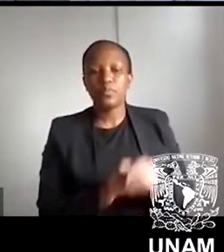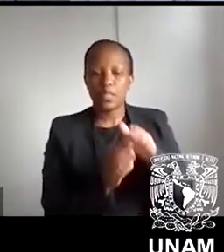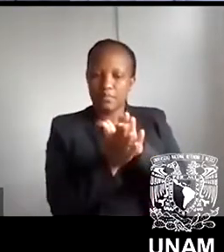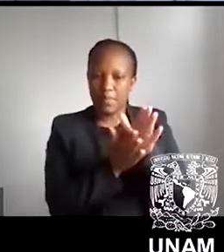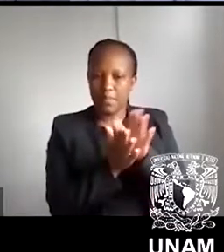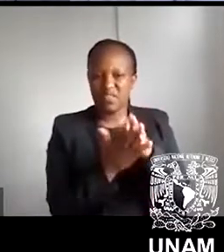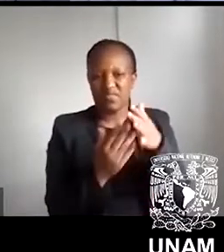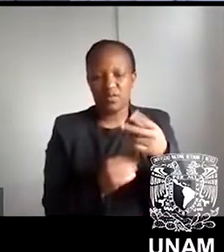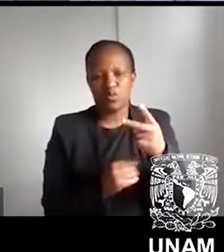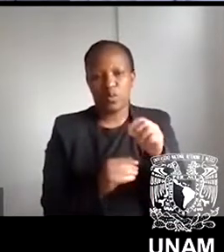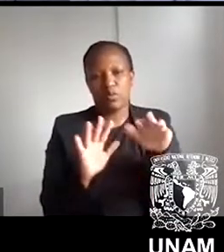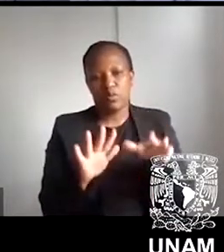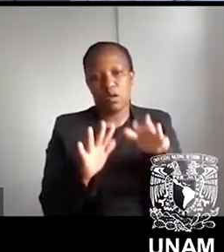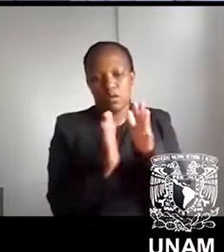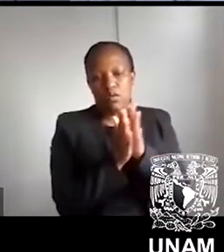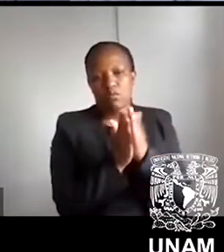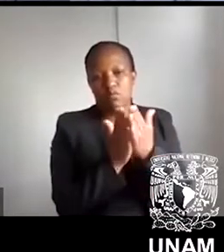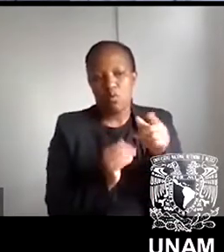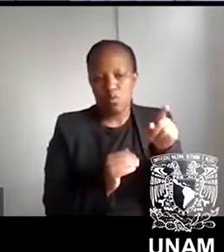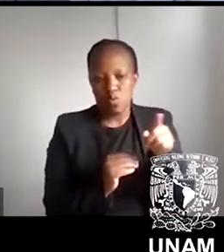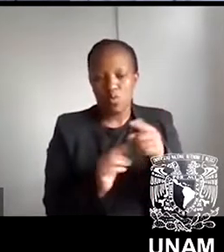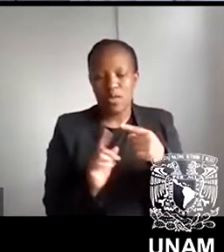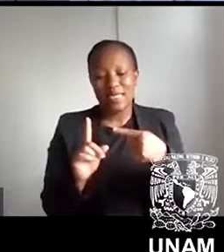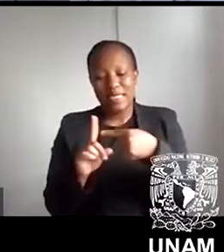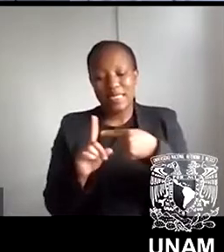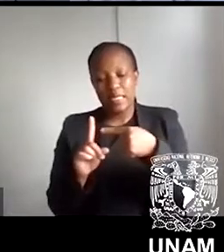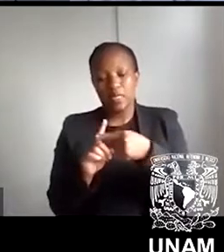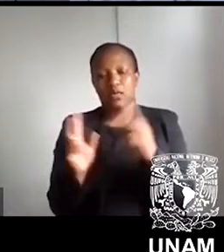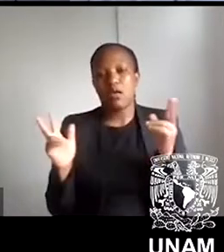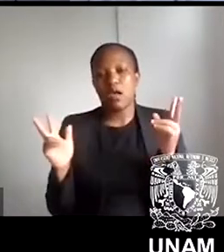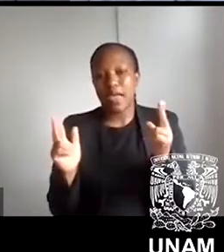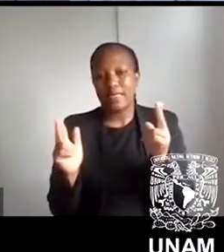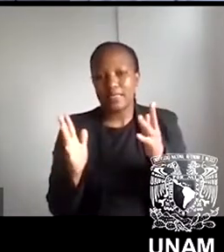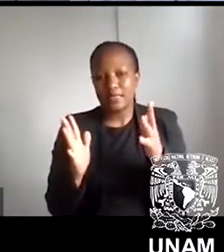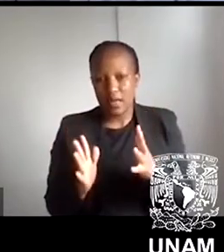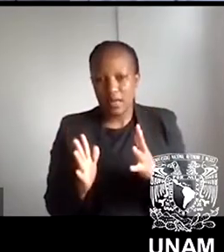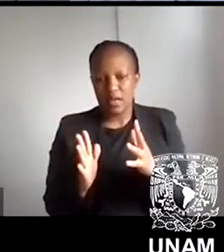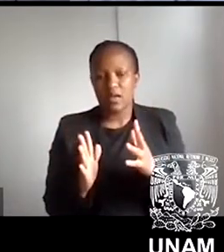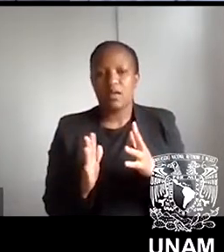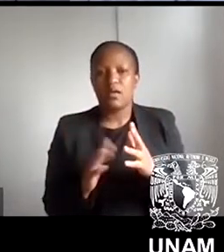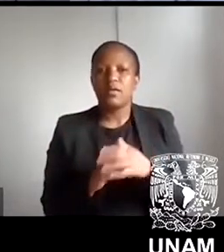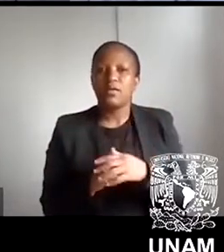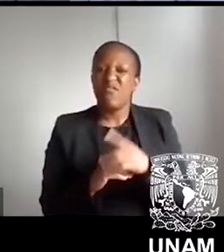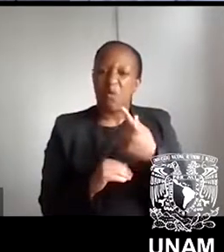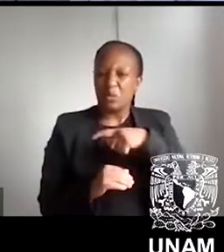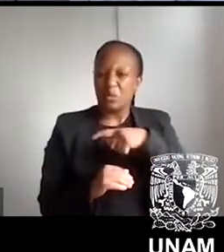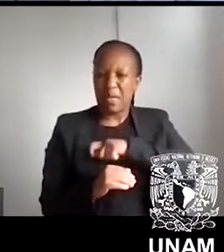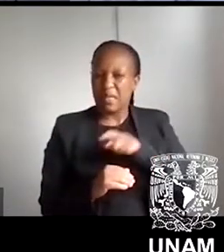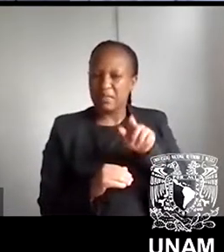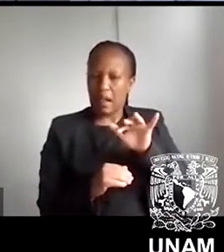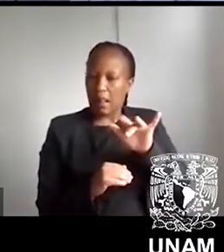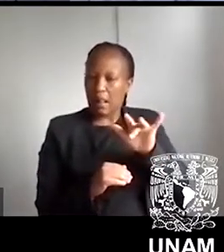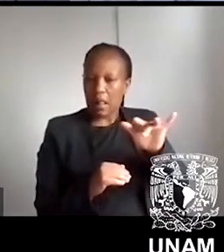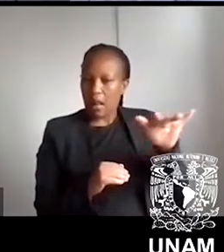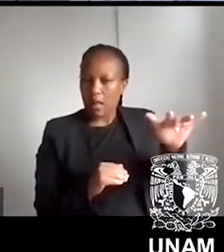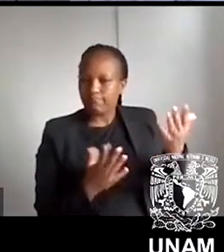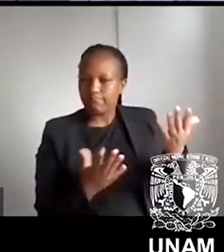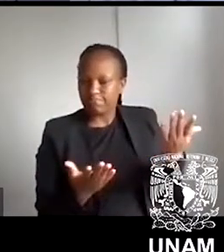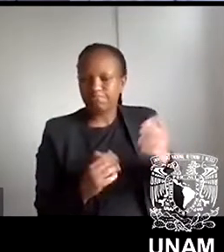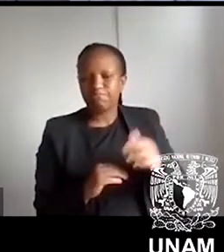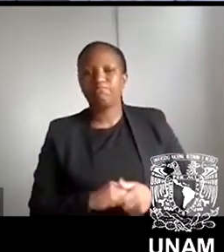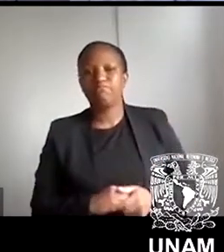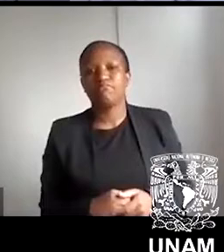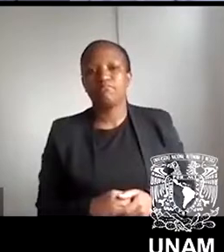2019. And also he is the editor of Vocabulario Crítico para Estudios Intermedios,